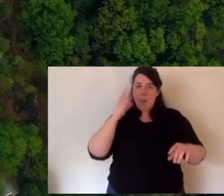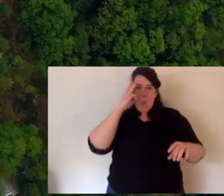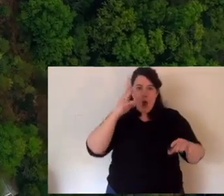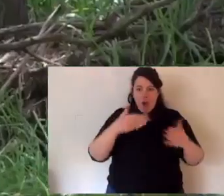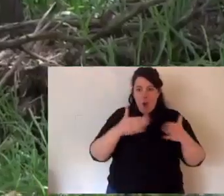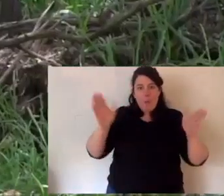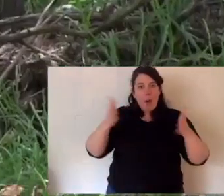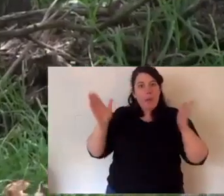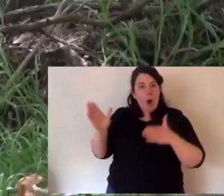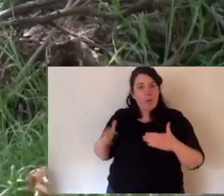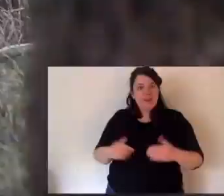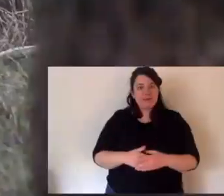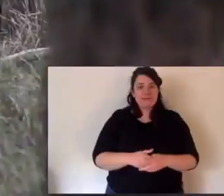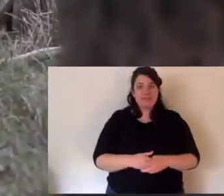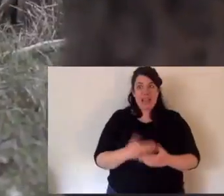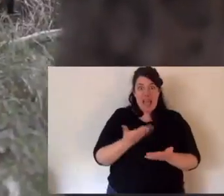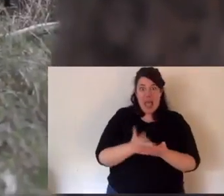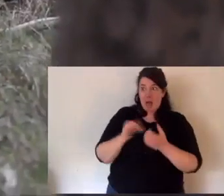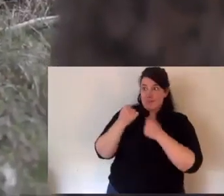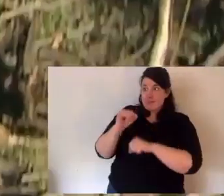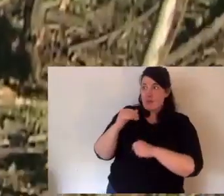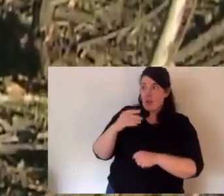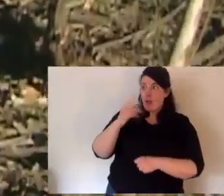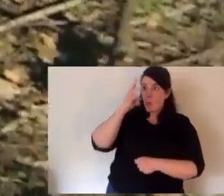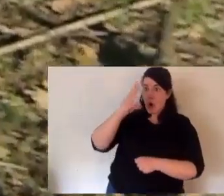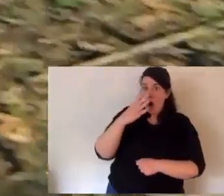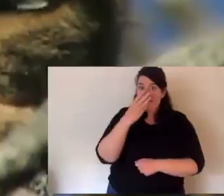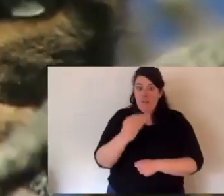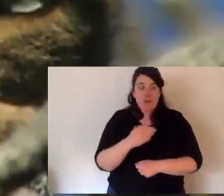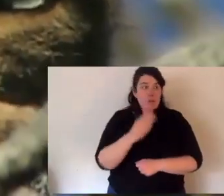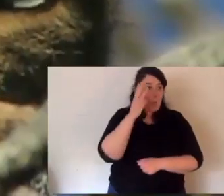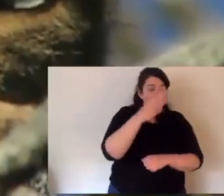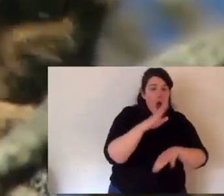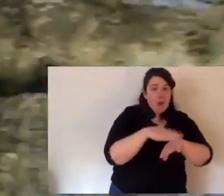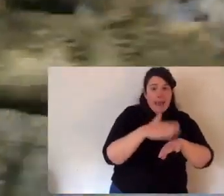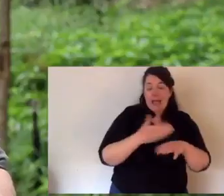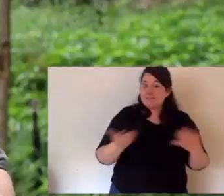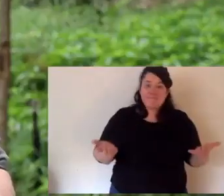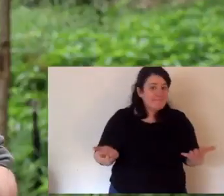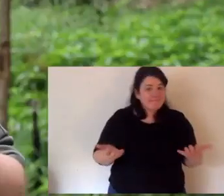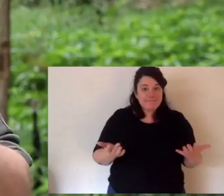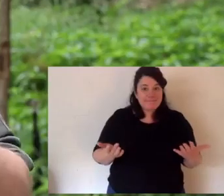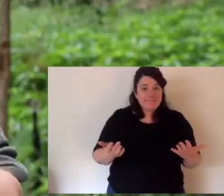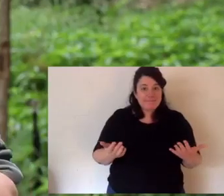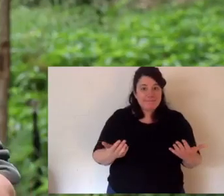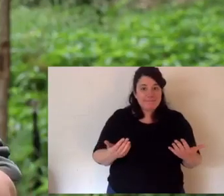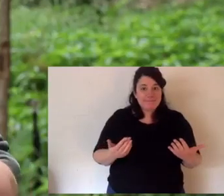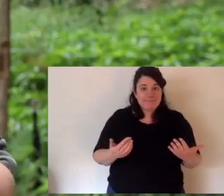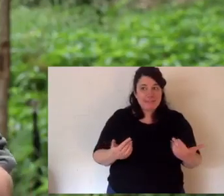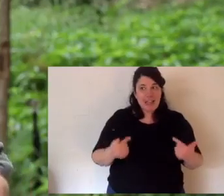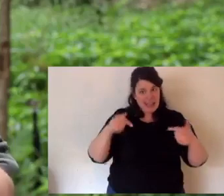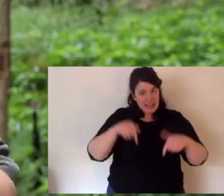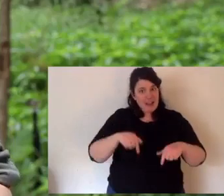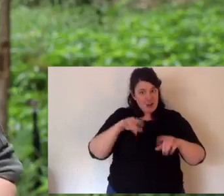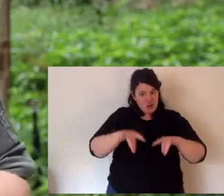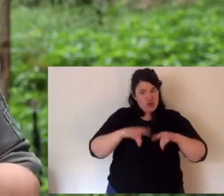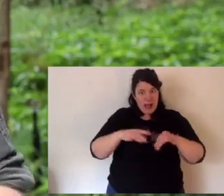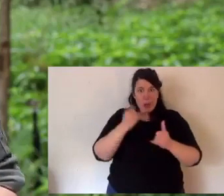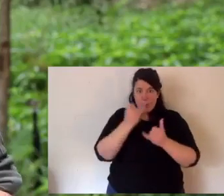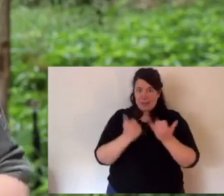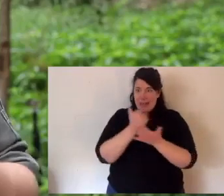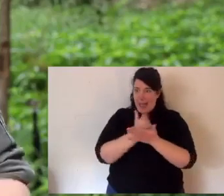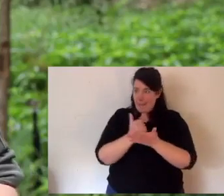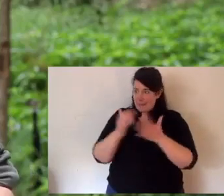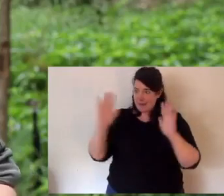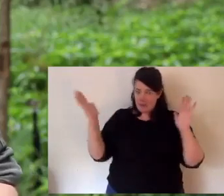Tops. Now, don't have a solution for the feral fox and the feral cat and noting that Australia has the worst mammal